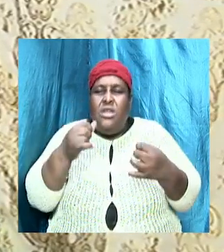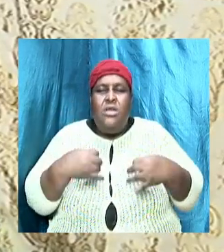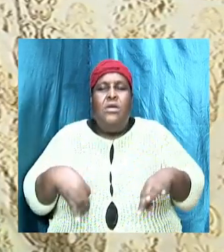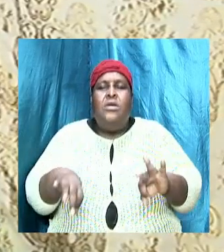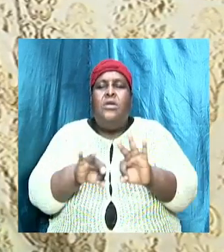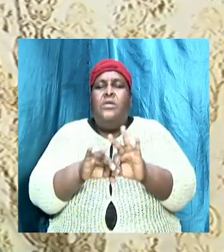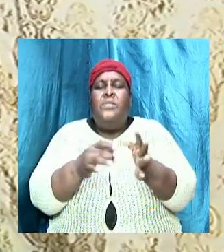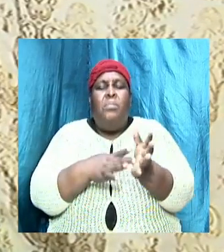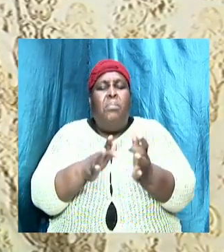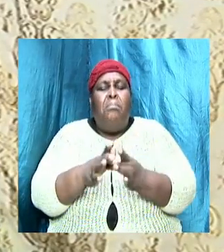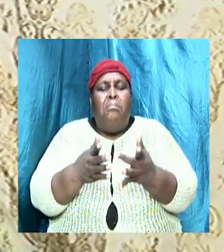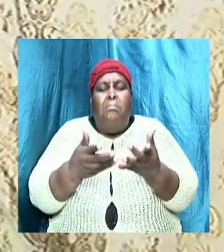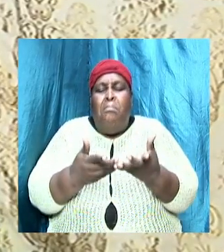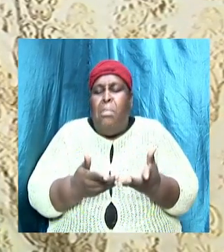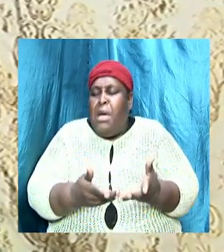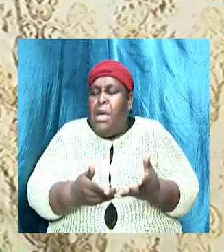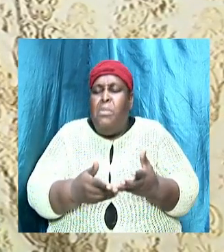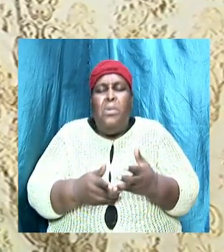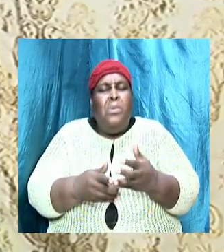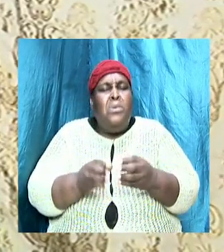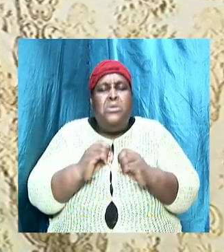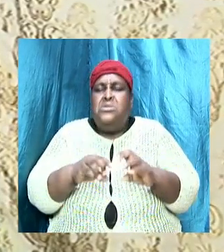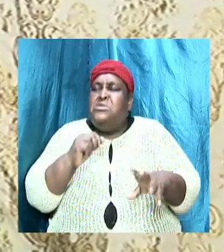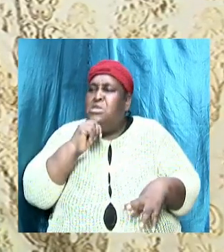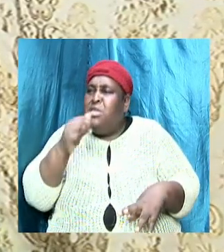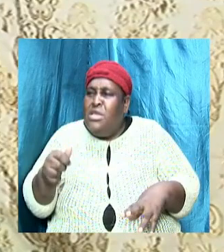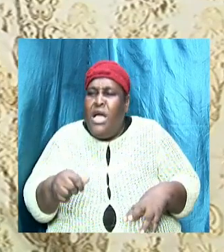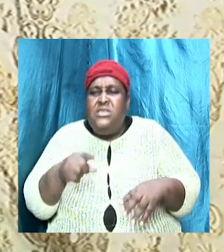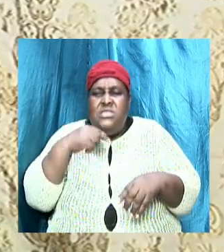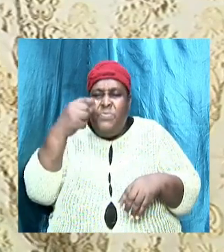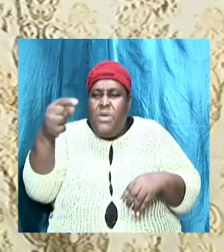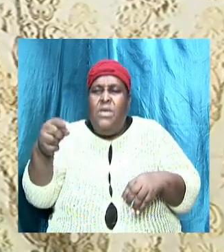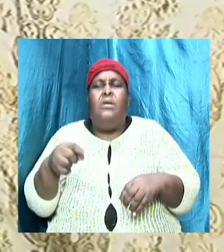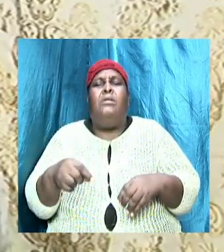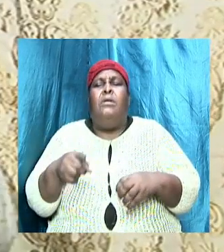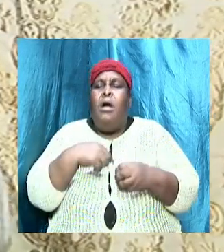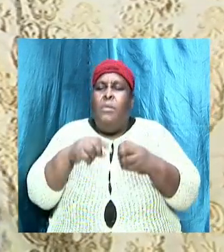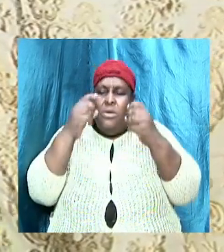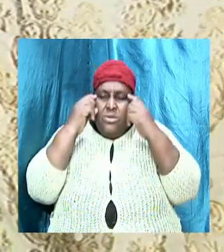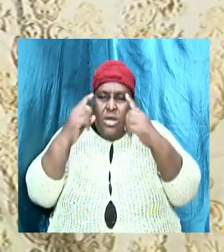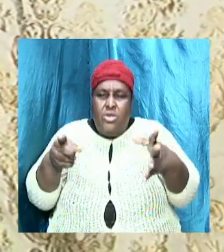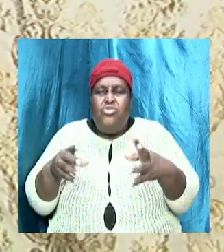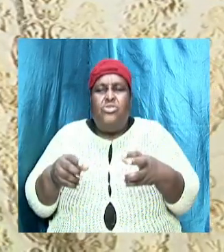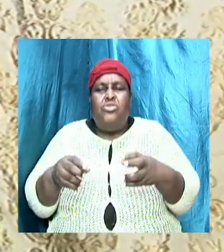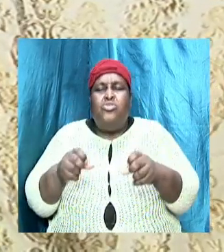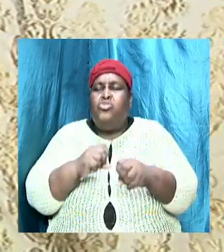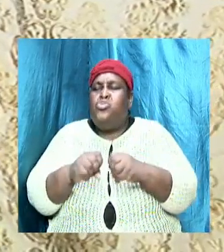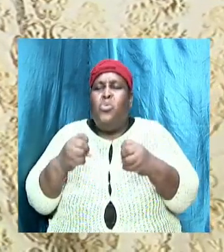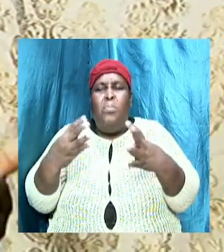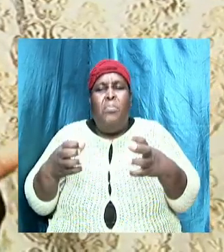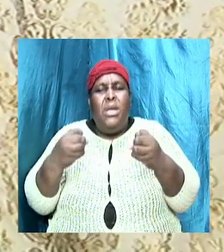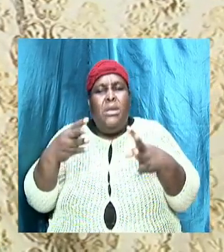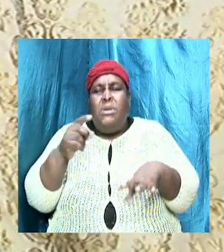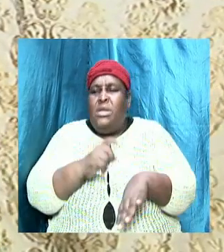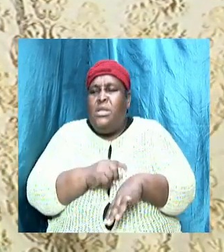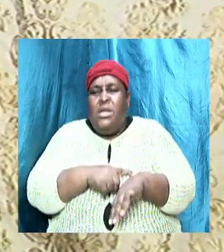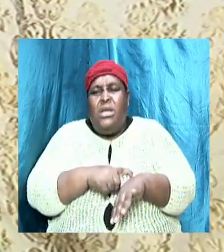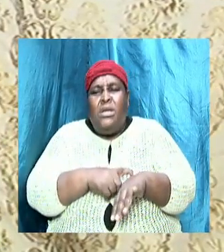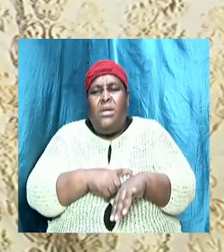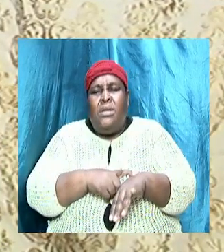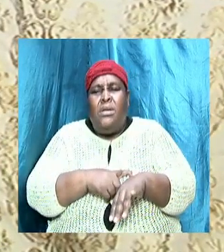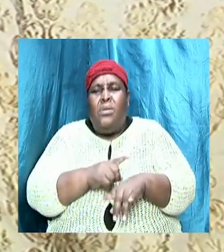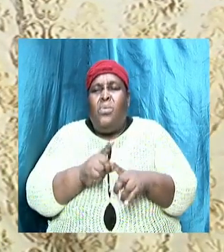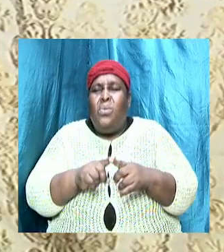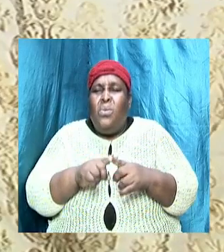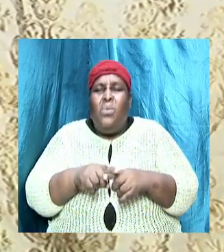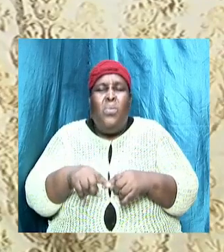the Bible would not place an emphasis on doctrine. I want us to know that when you hear folks telling you that you should